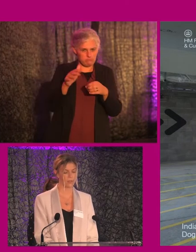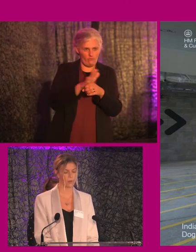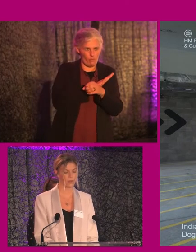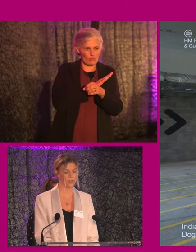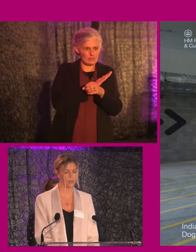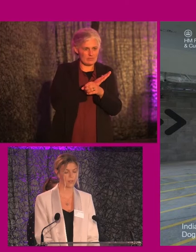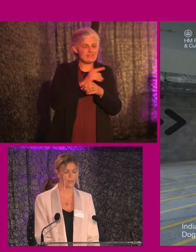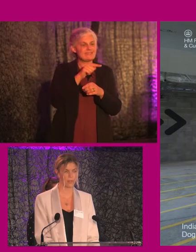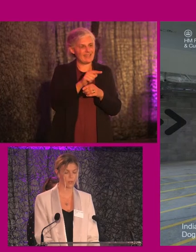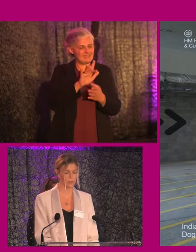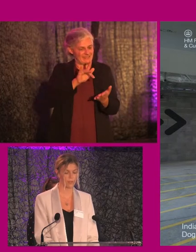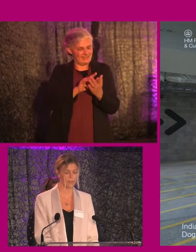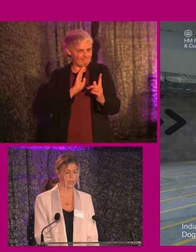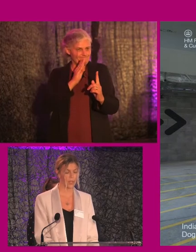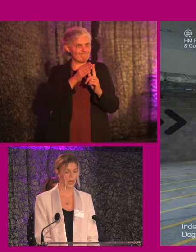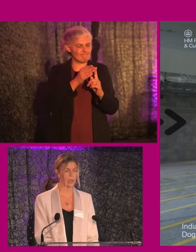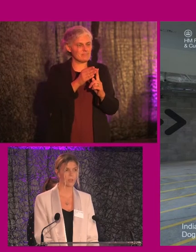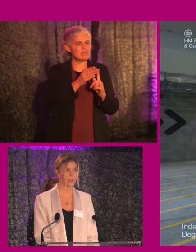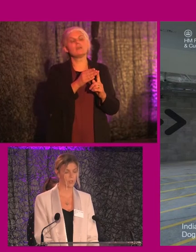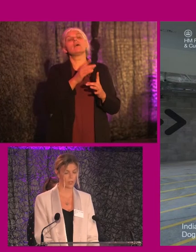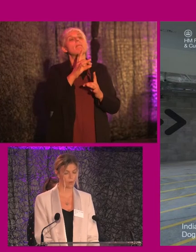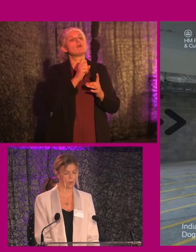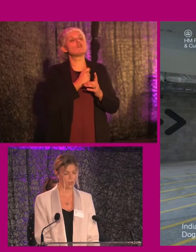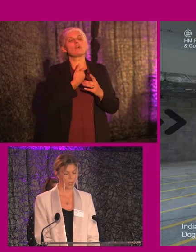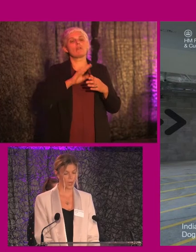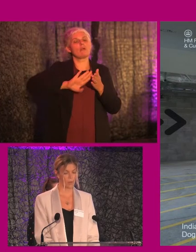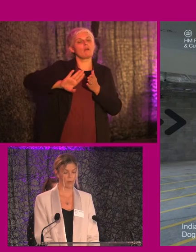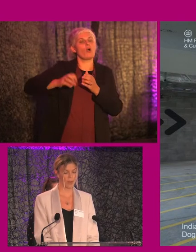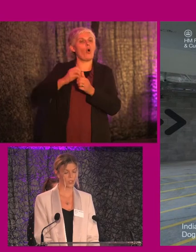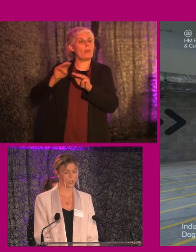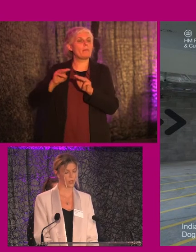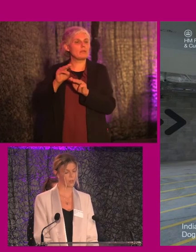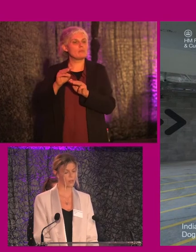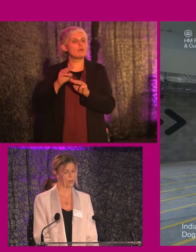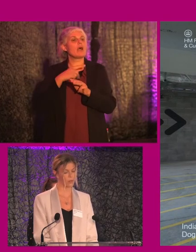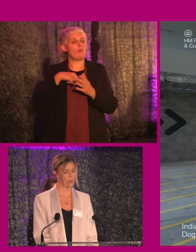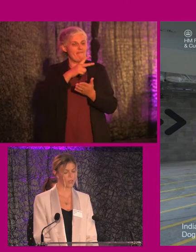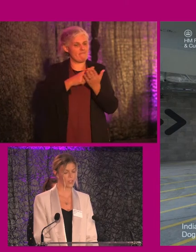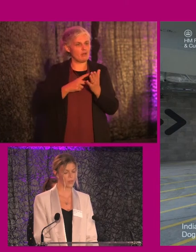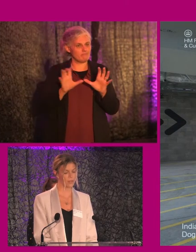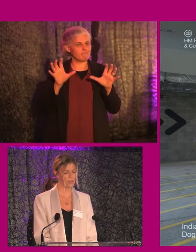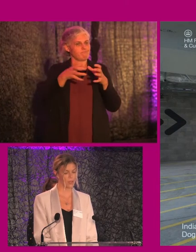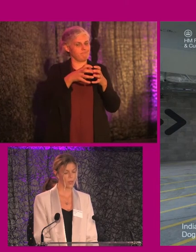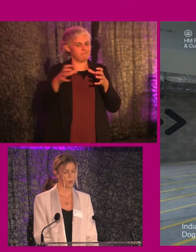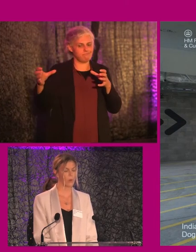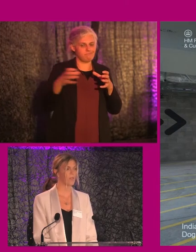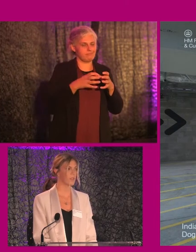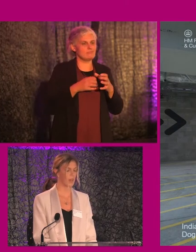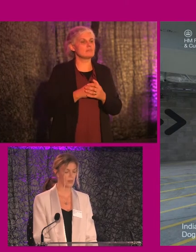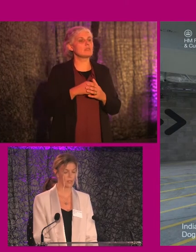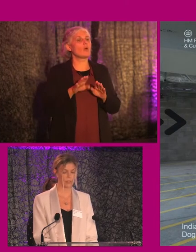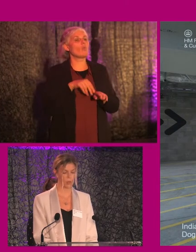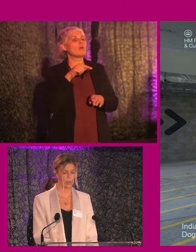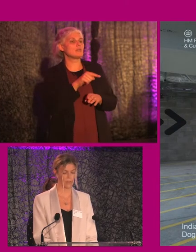heart of the process. Is it inclusive? Are we excluding anyone? Are we providing choice? With HMRC, what we have